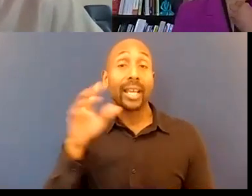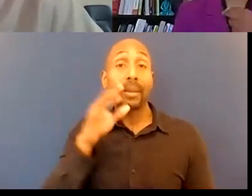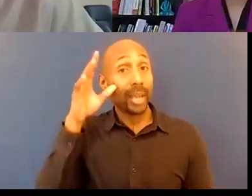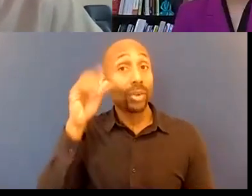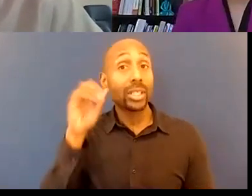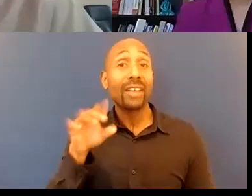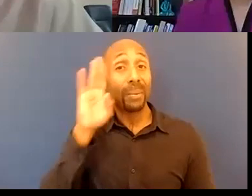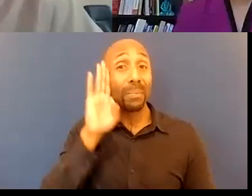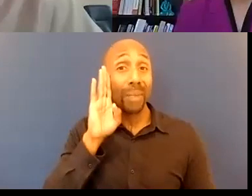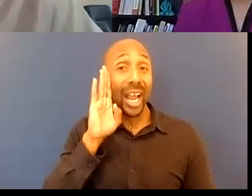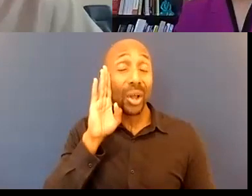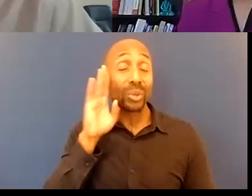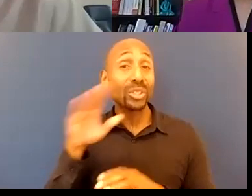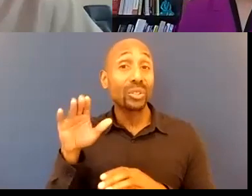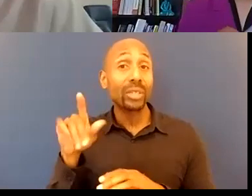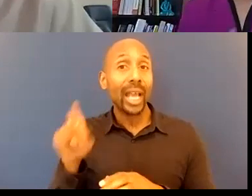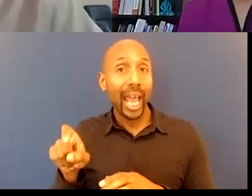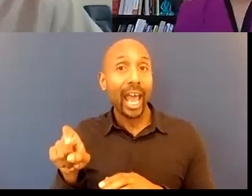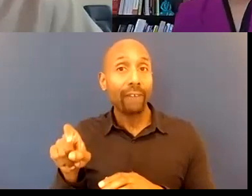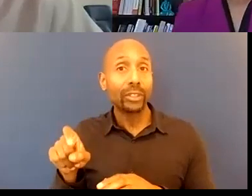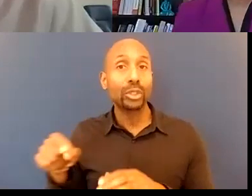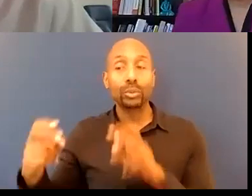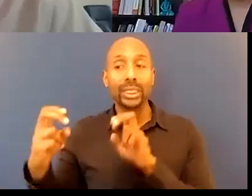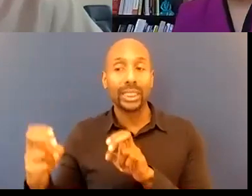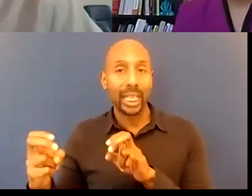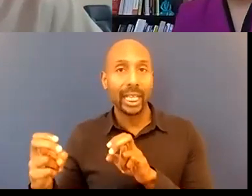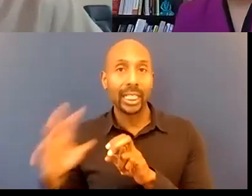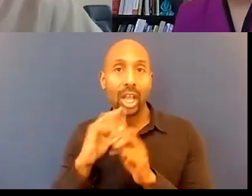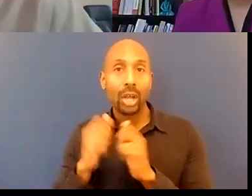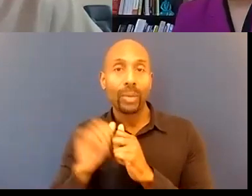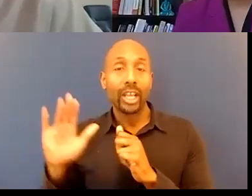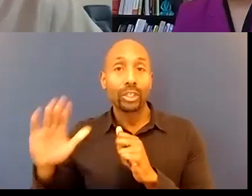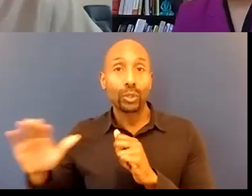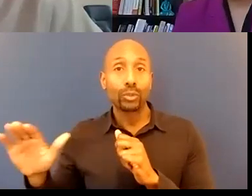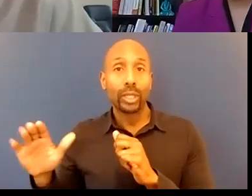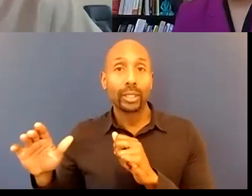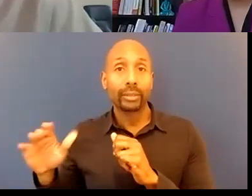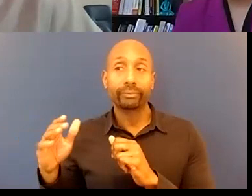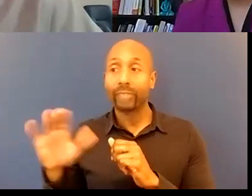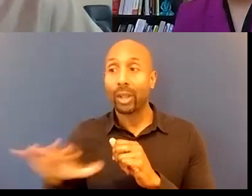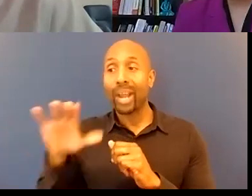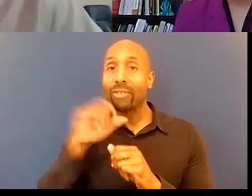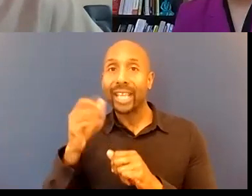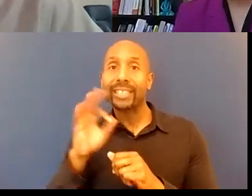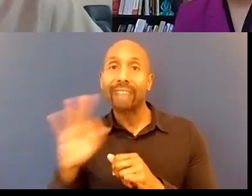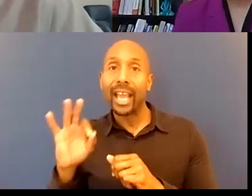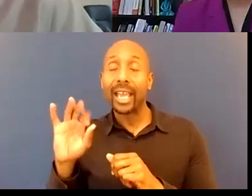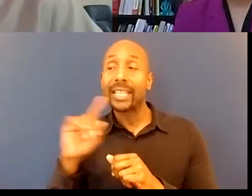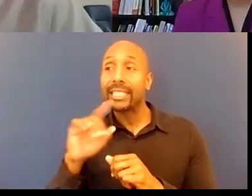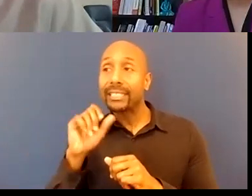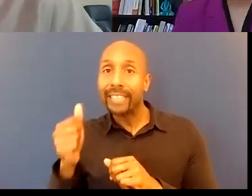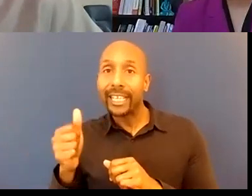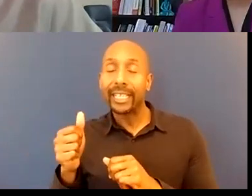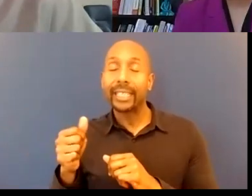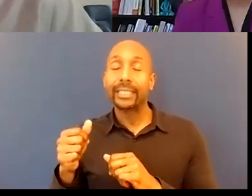age nine or ten years old have a talk with their children about what's you know what possibly